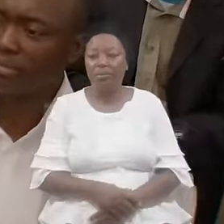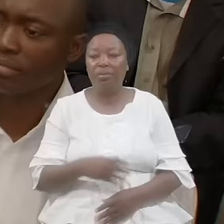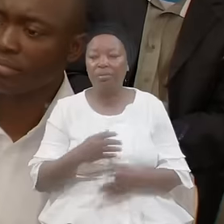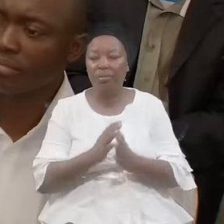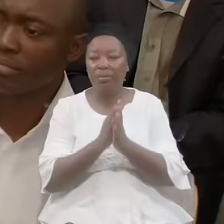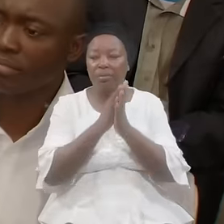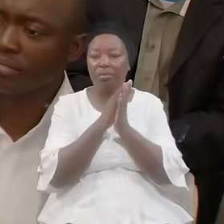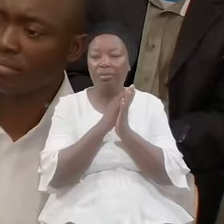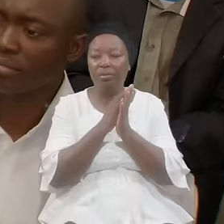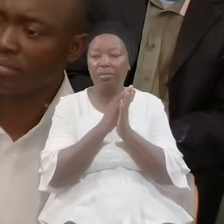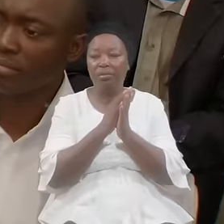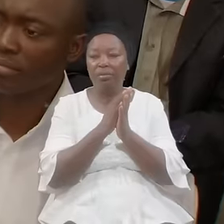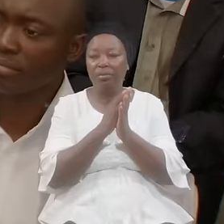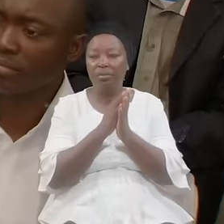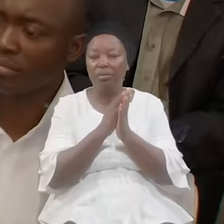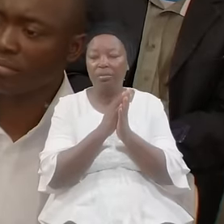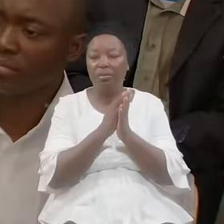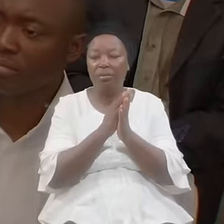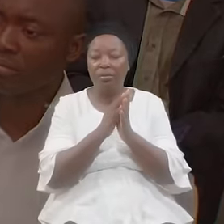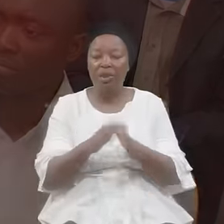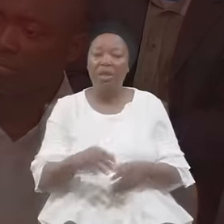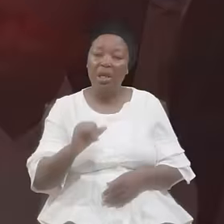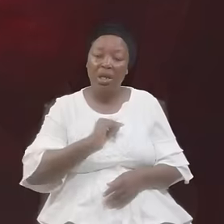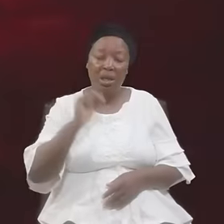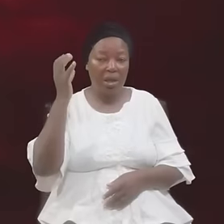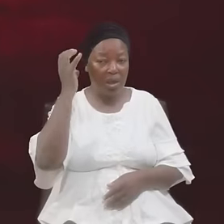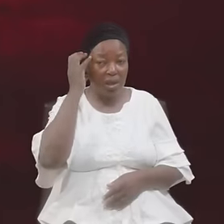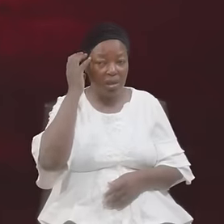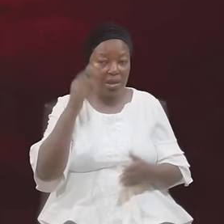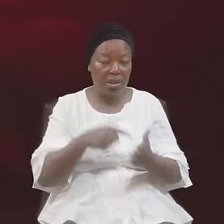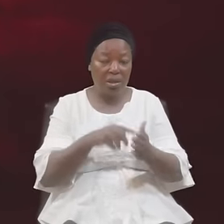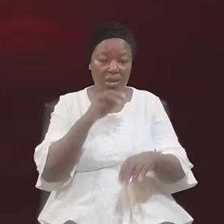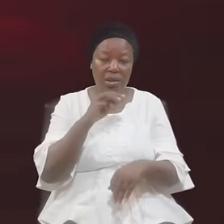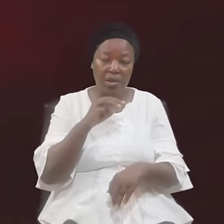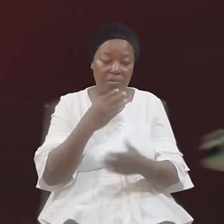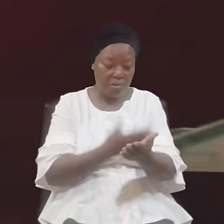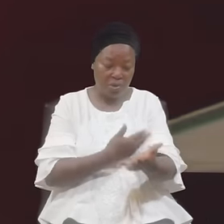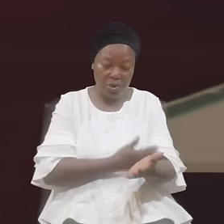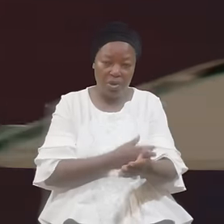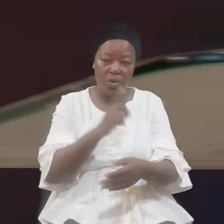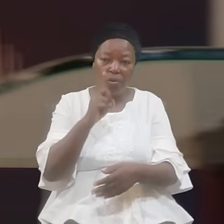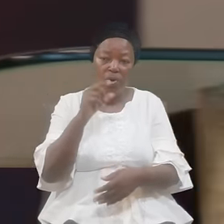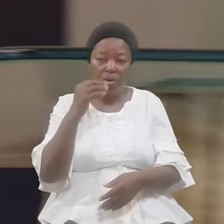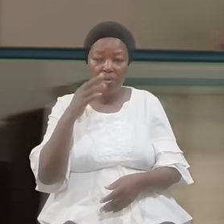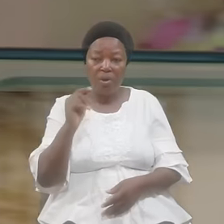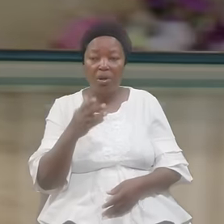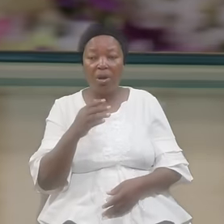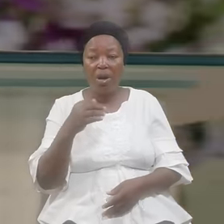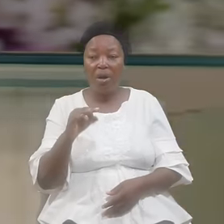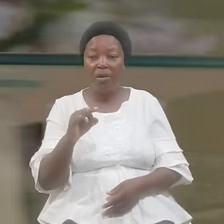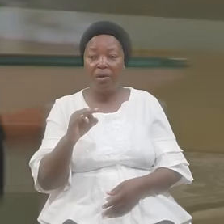I Had You Know This Morning One Of Our Ministers He Said Give Me Bigger